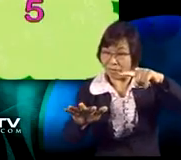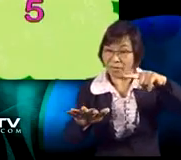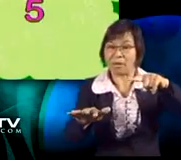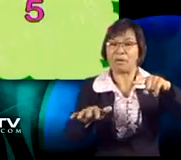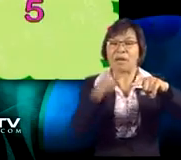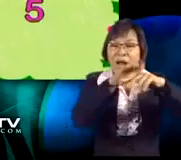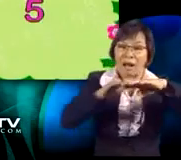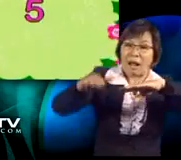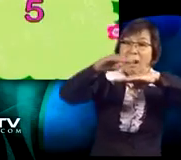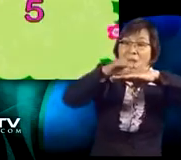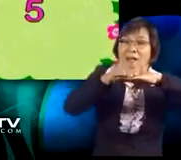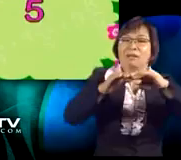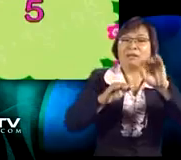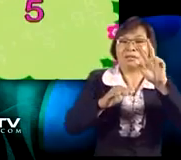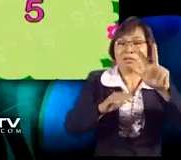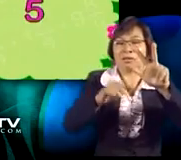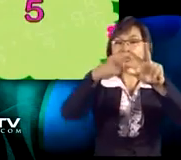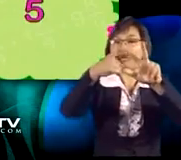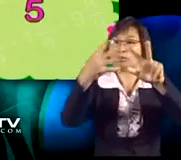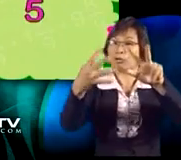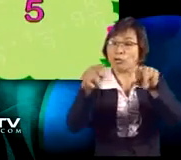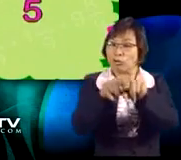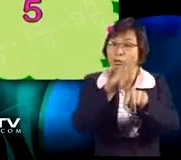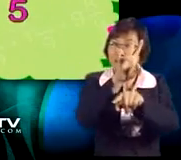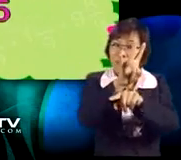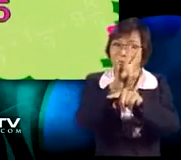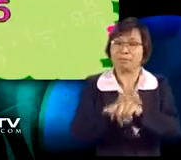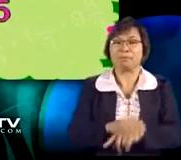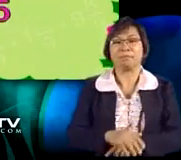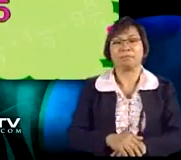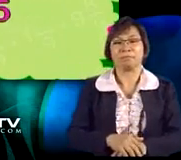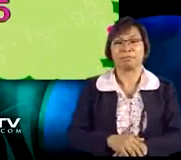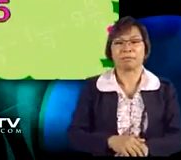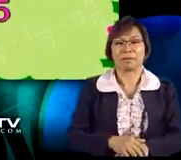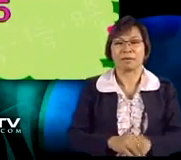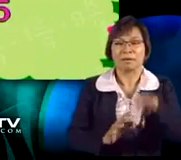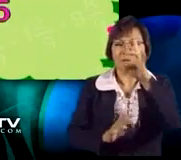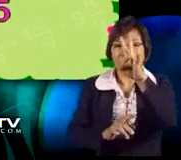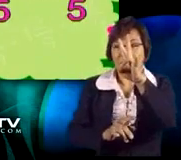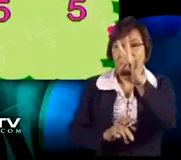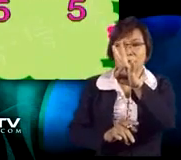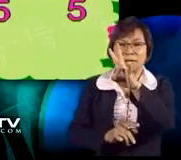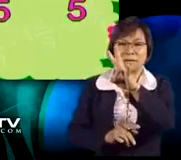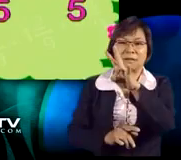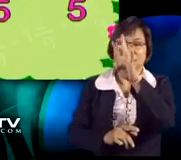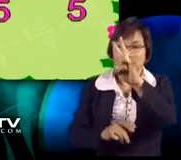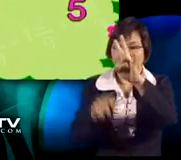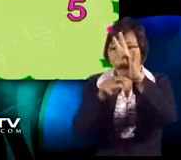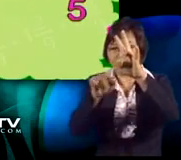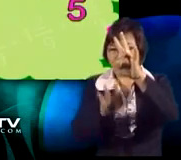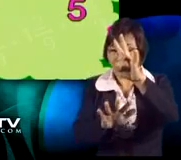have a common denominator. So, add the numerators. 3 plus 4 is 7.